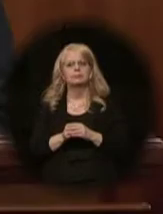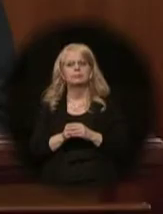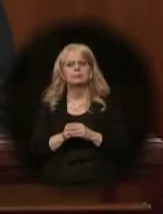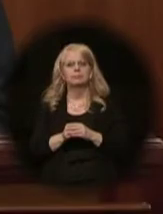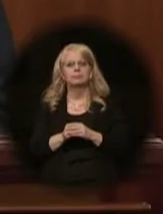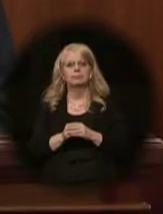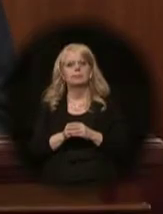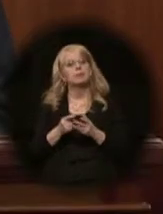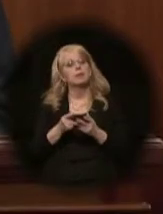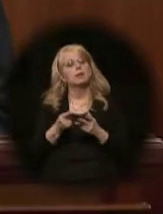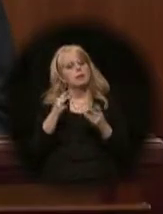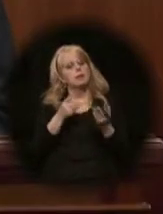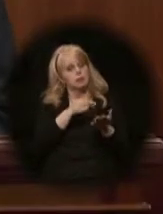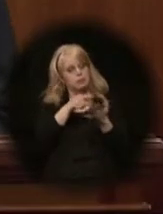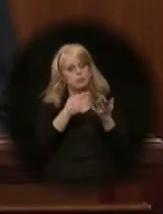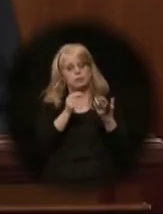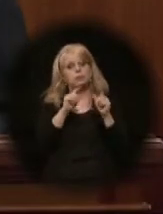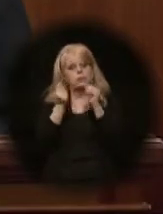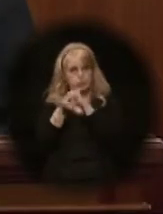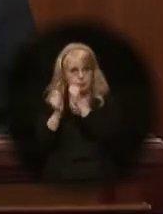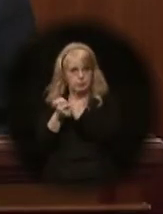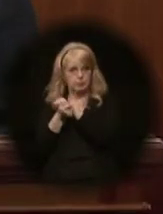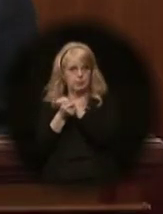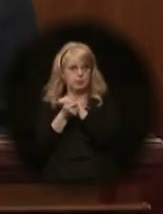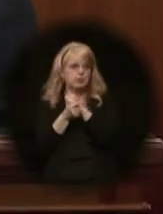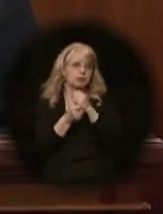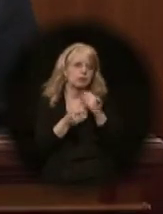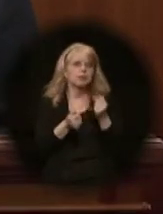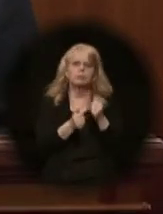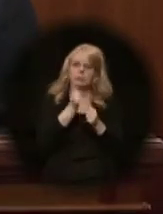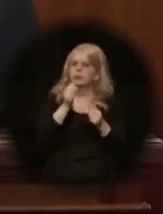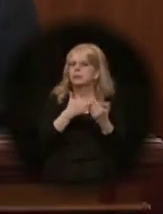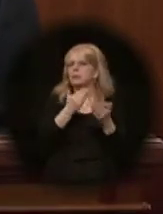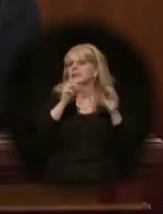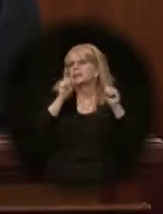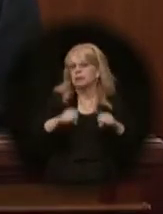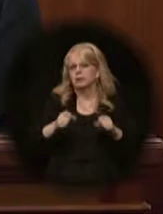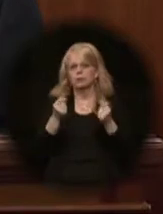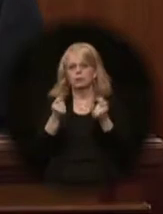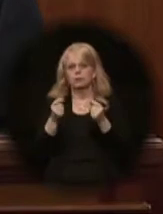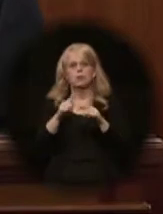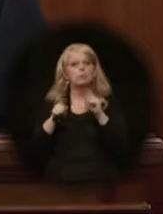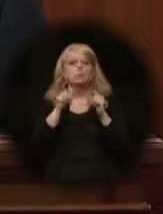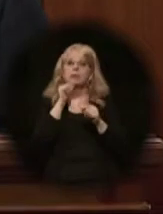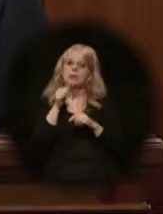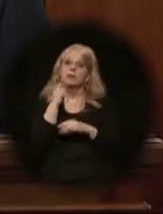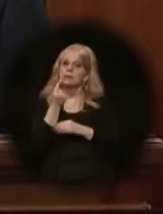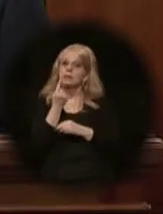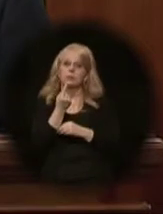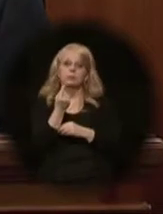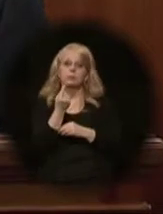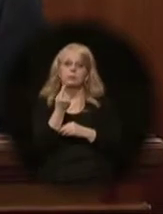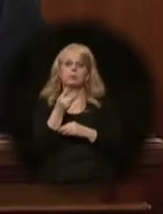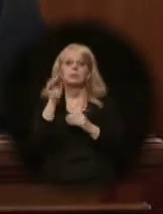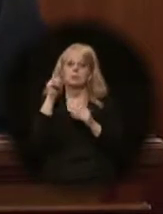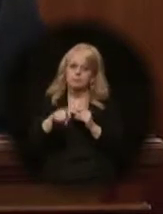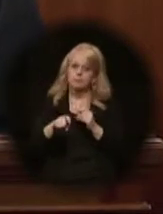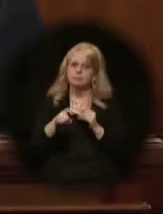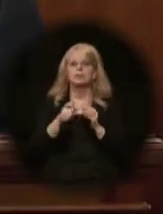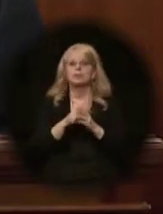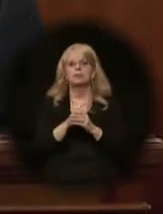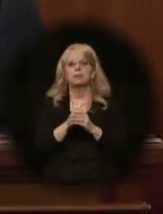You know, these changes are the easiest ones we can make, but they are not the only ones we must make.